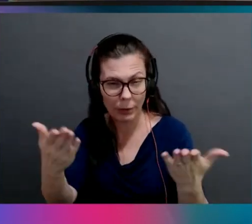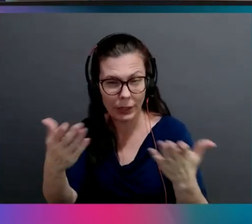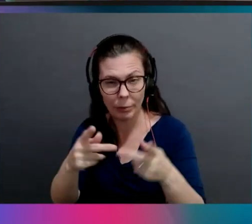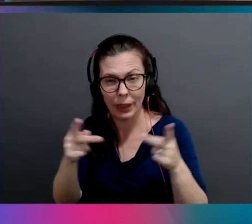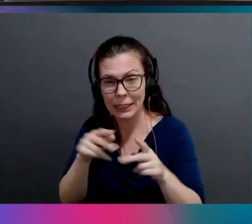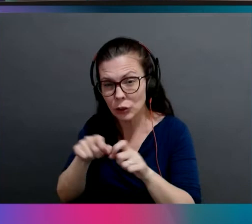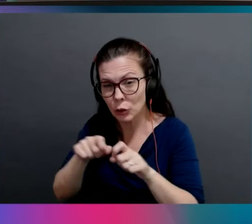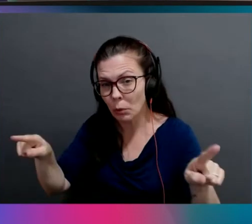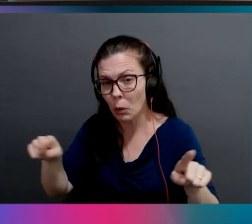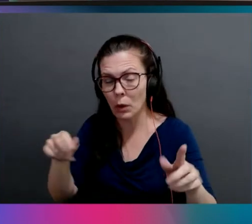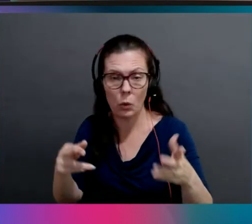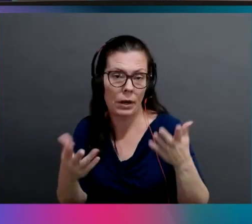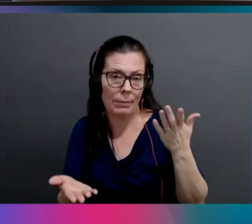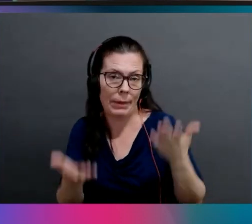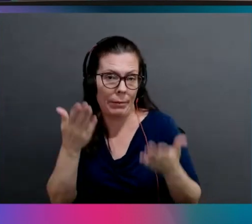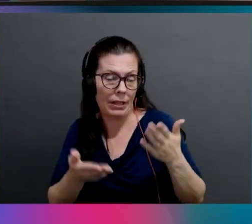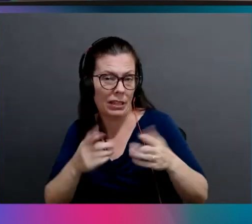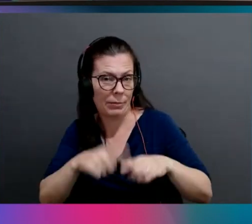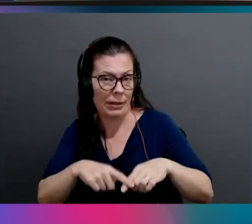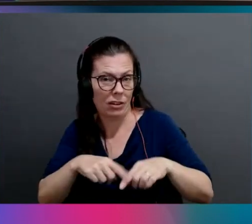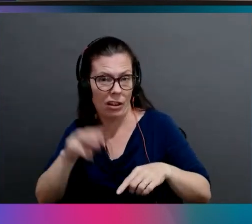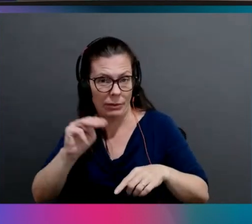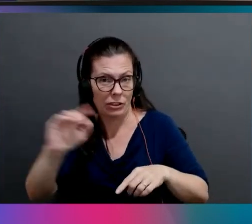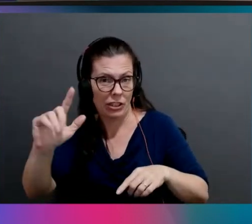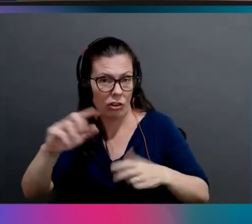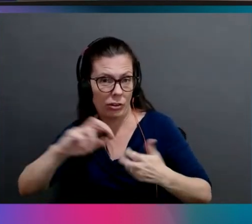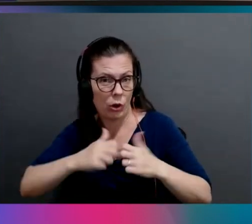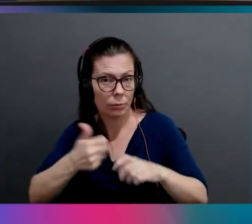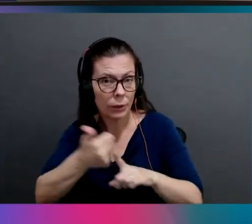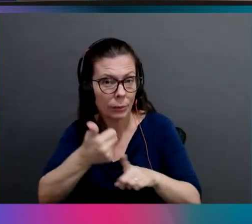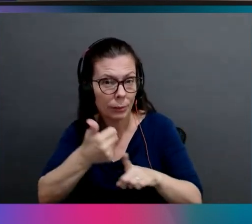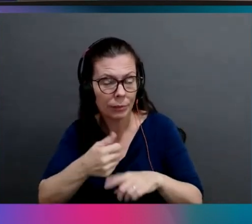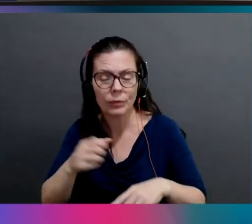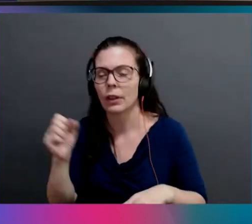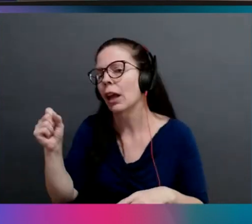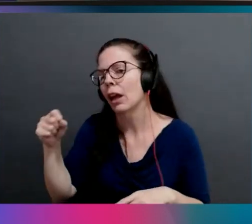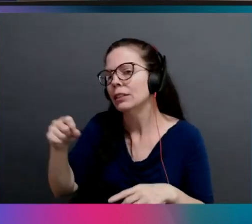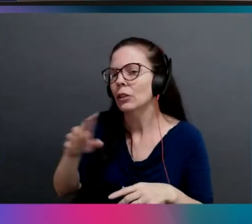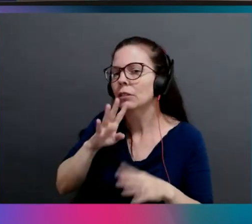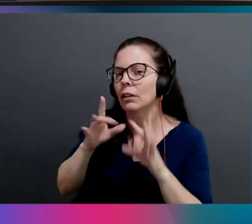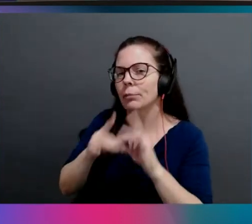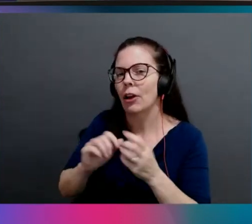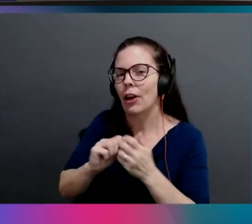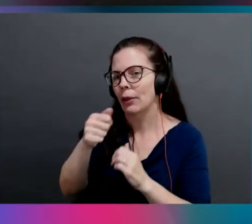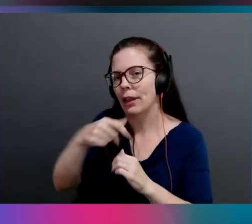depends on the machine learning problem? Right. So I'll talk a little bit about how the app works.